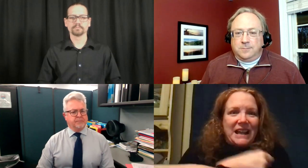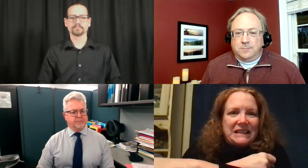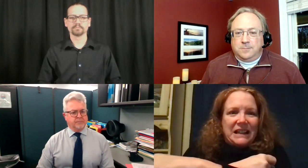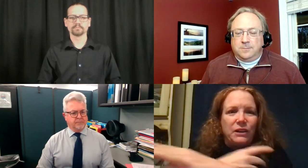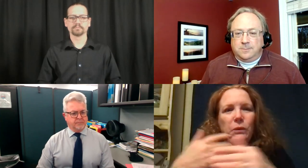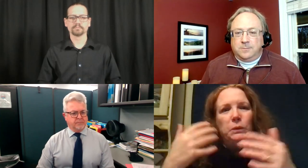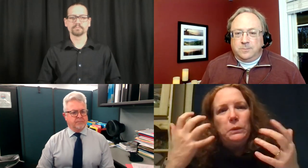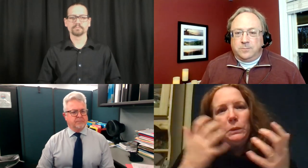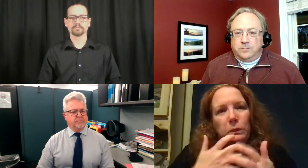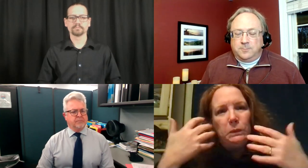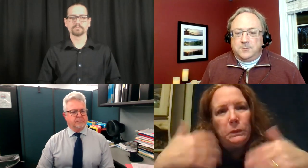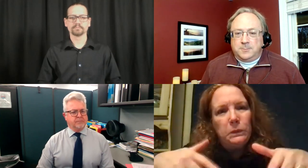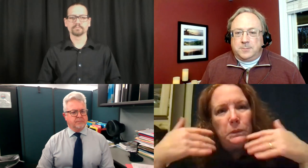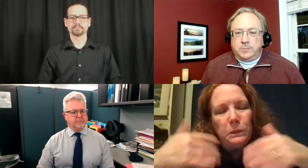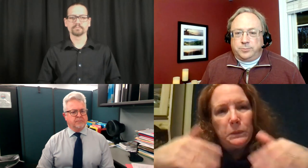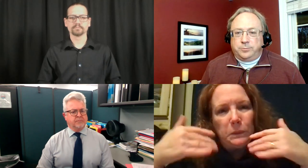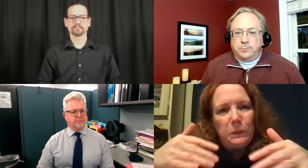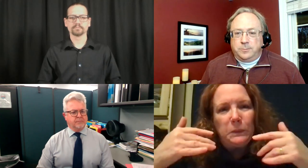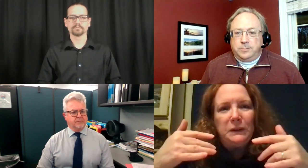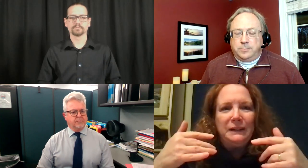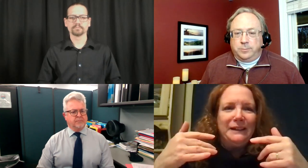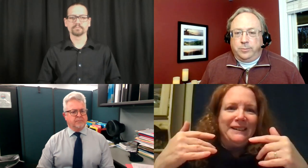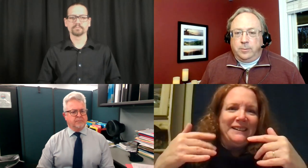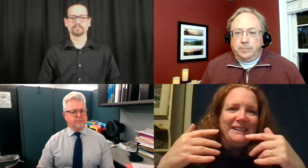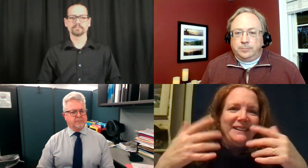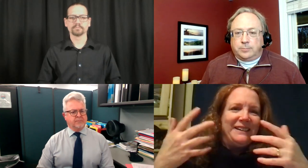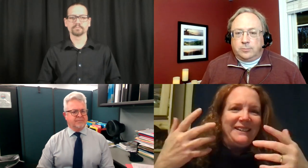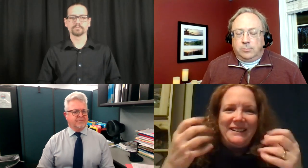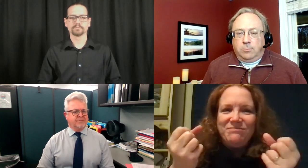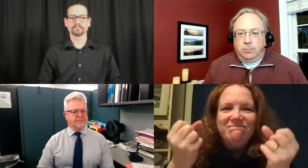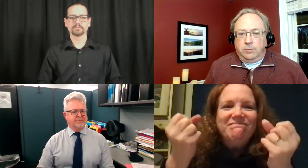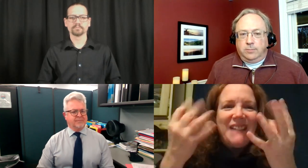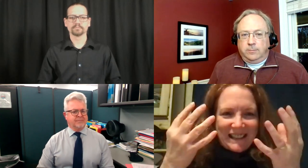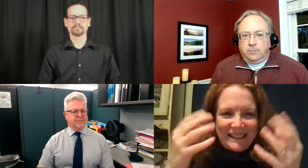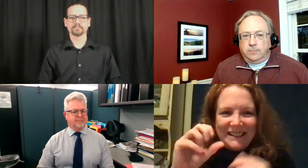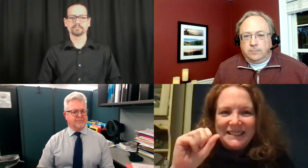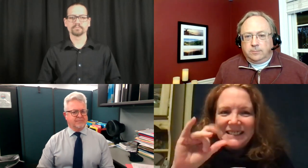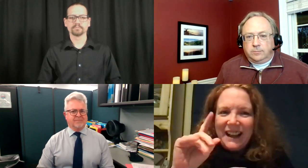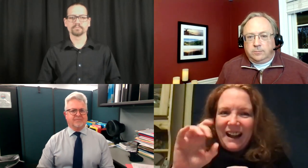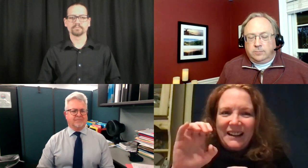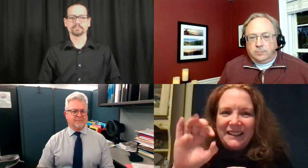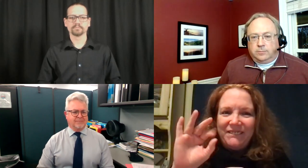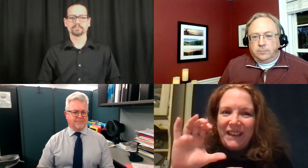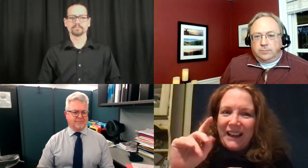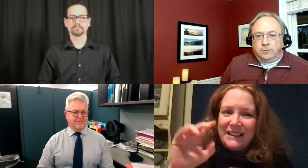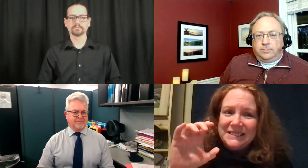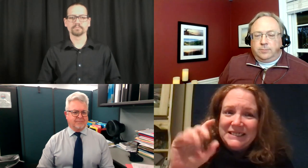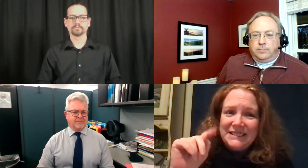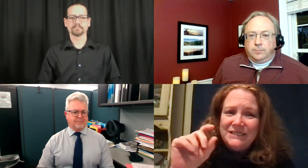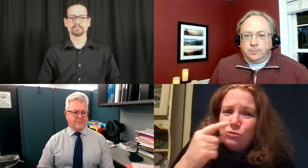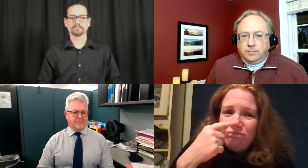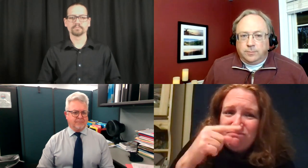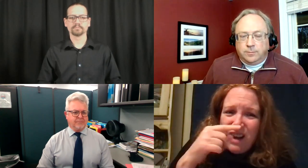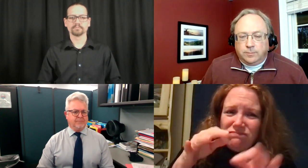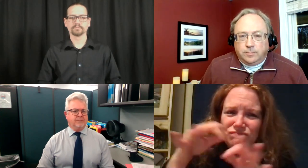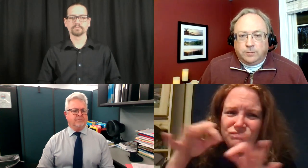okay because some people are saying that the second vaccine was a little more um let's say uh more noticeable about